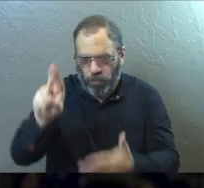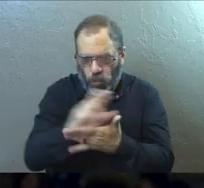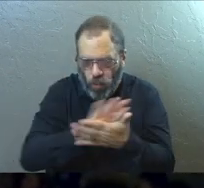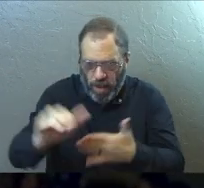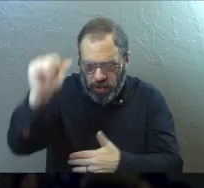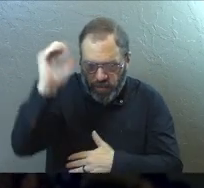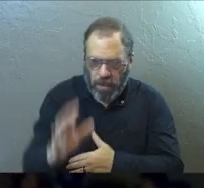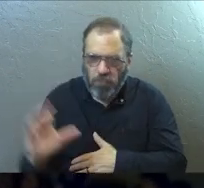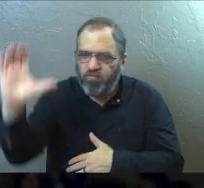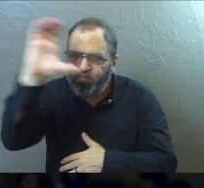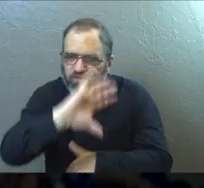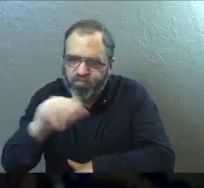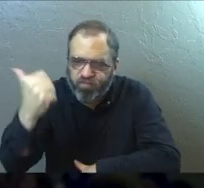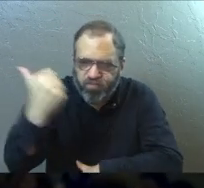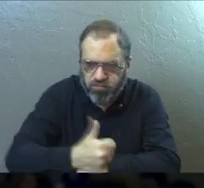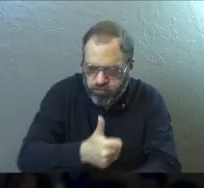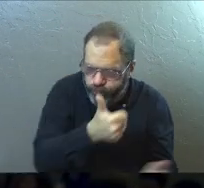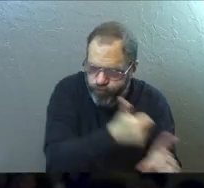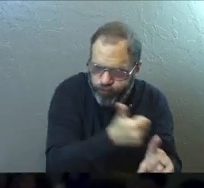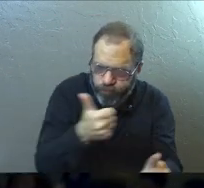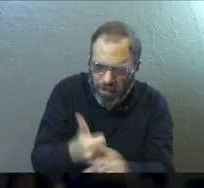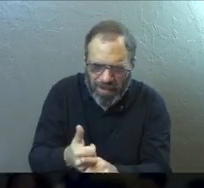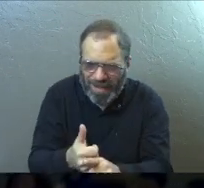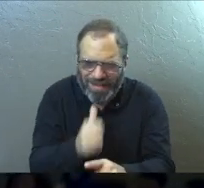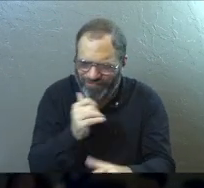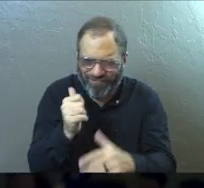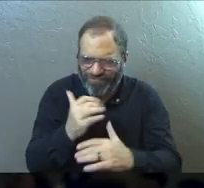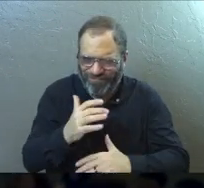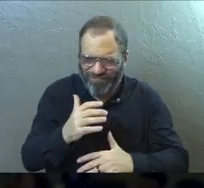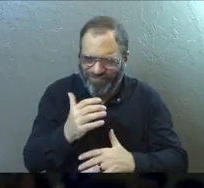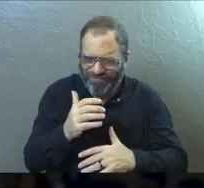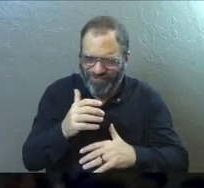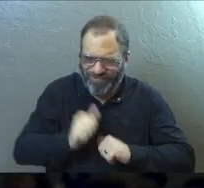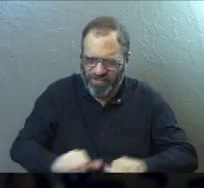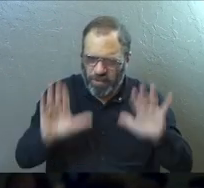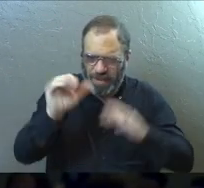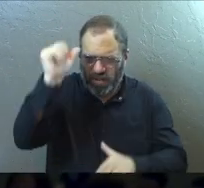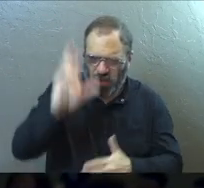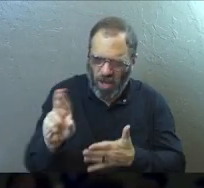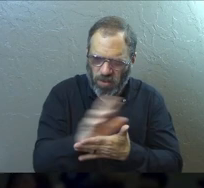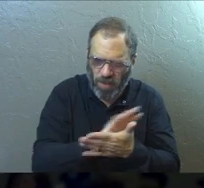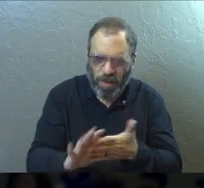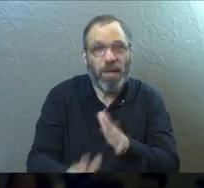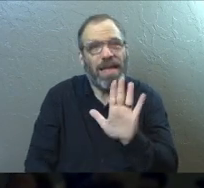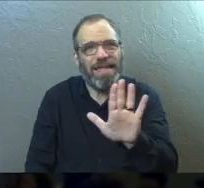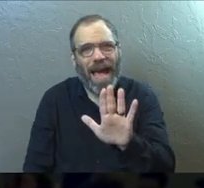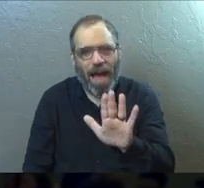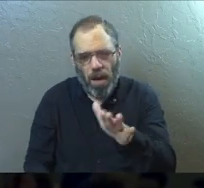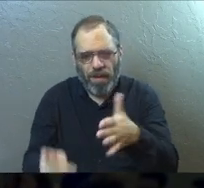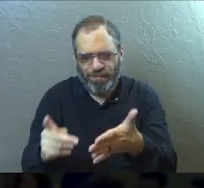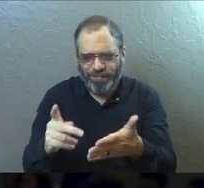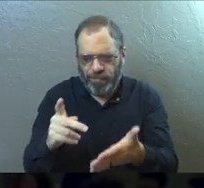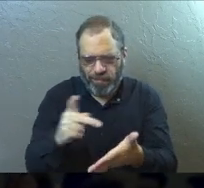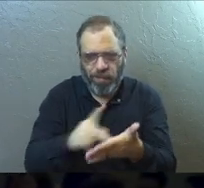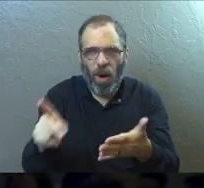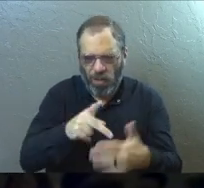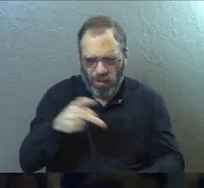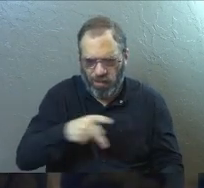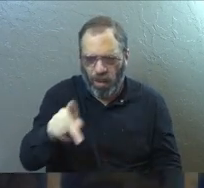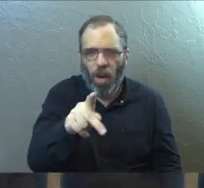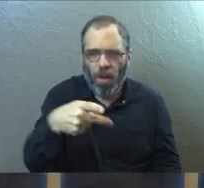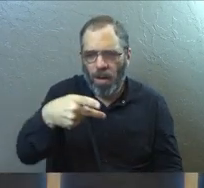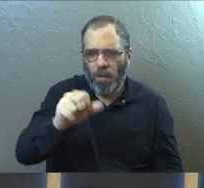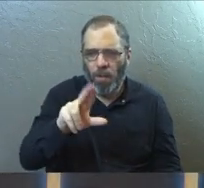righteousness of God and seeking to establish their own, they do not submit to God's righteousness. Now what Paul is talking, that's the author here,